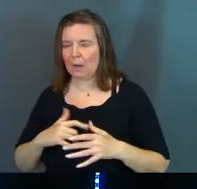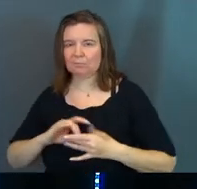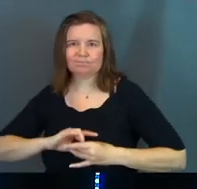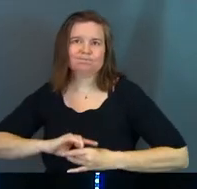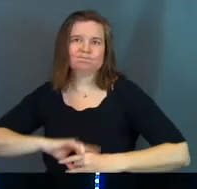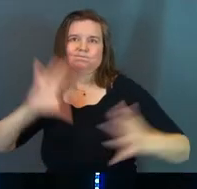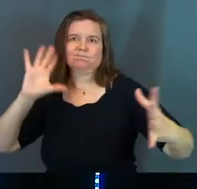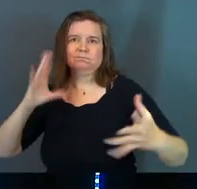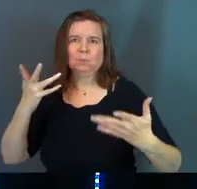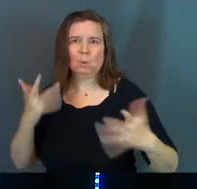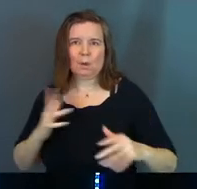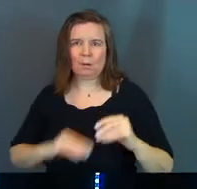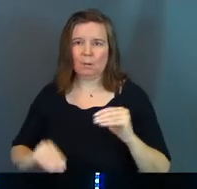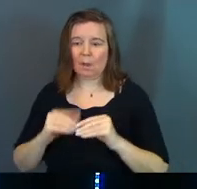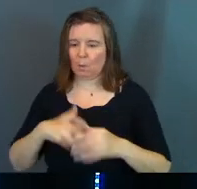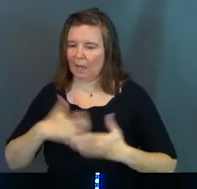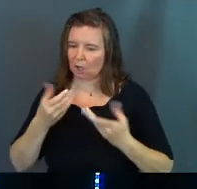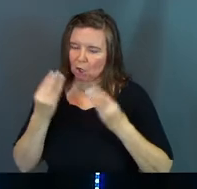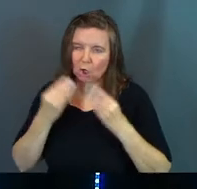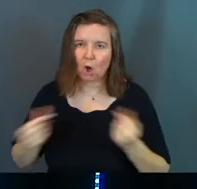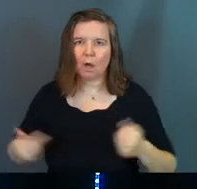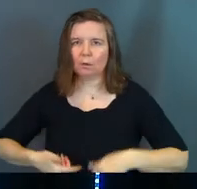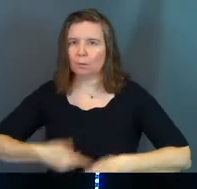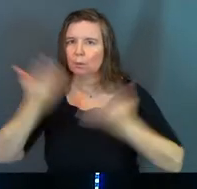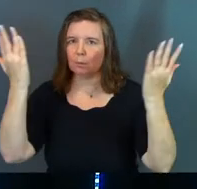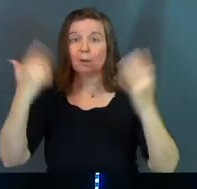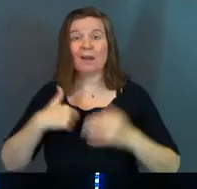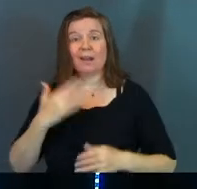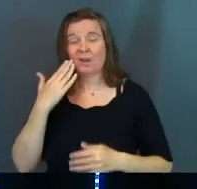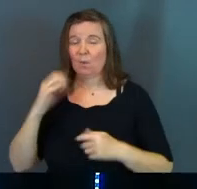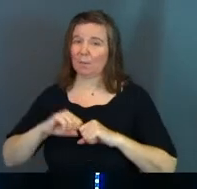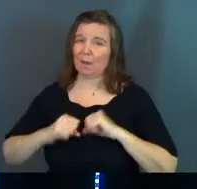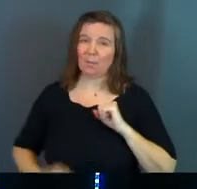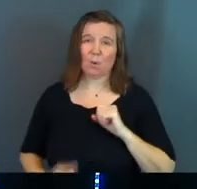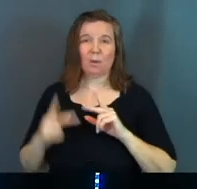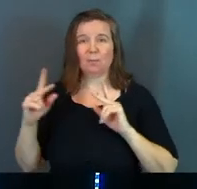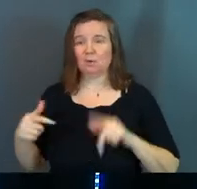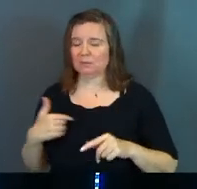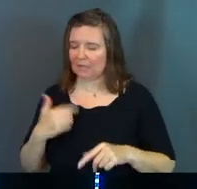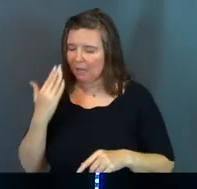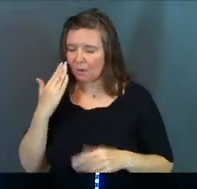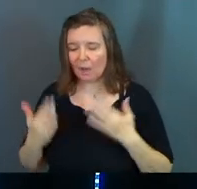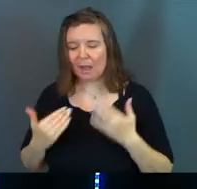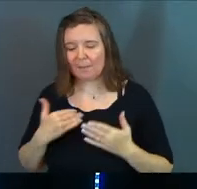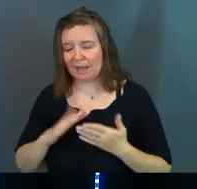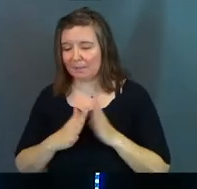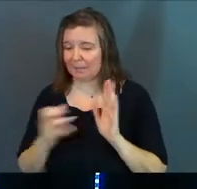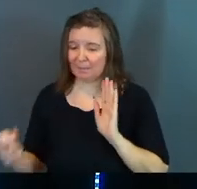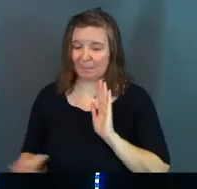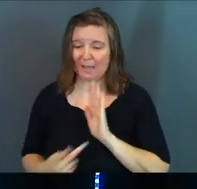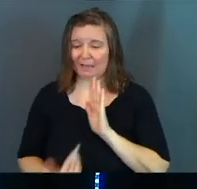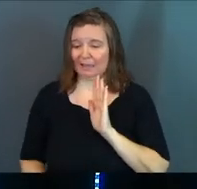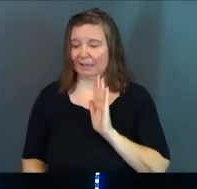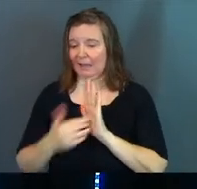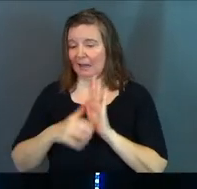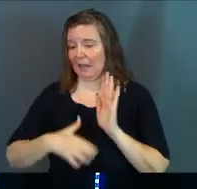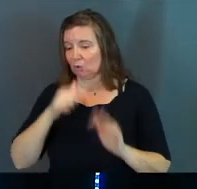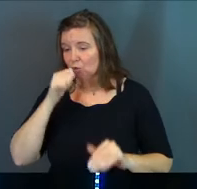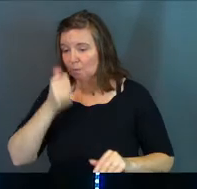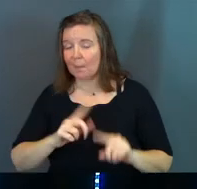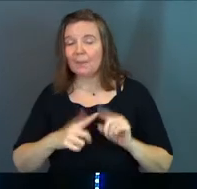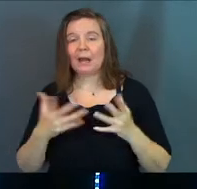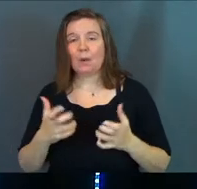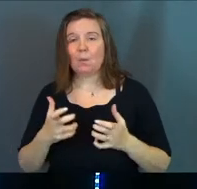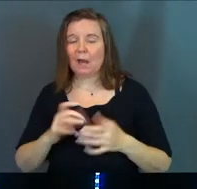in my life. I want anger gone. And I know I'm a broken human being. And I might end up right back here in anger tomorrow.